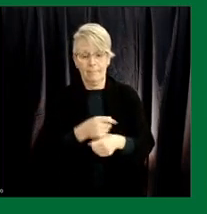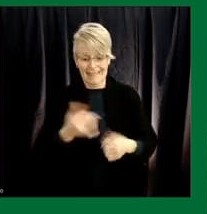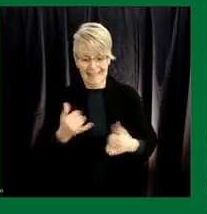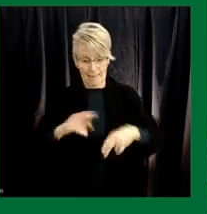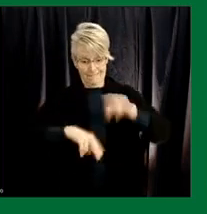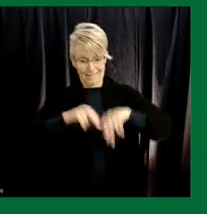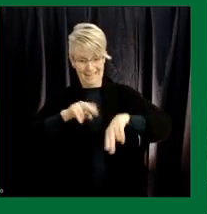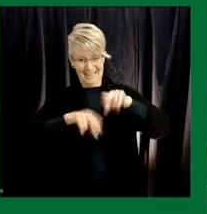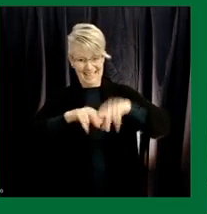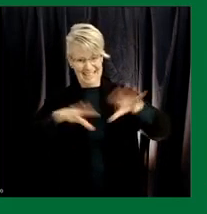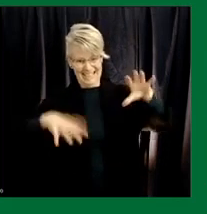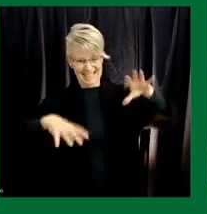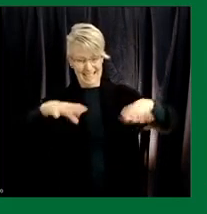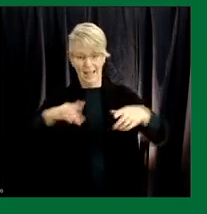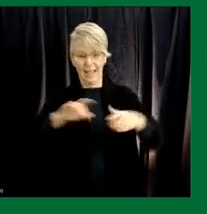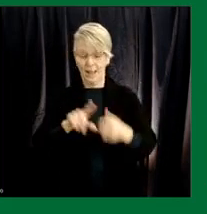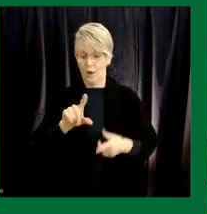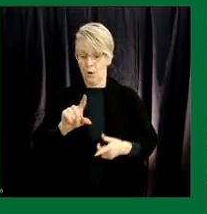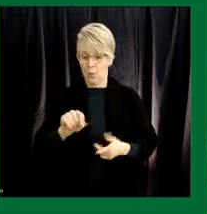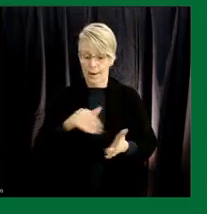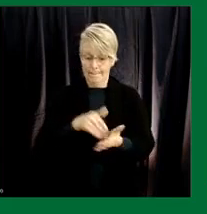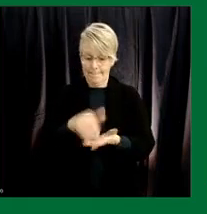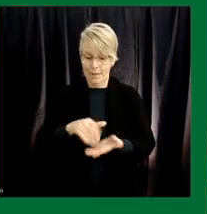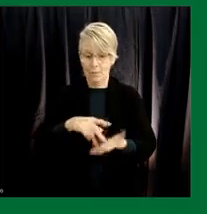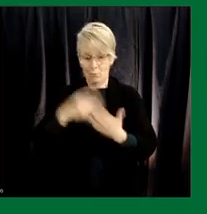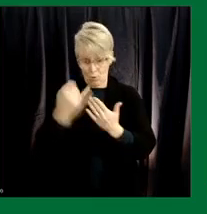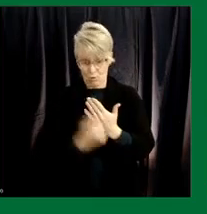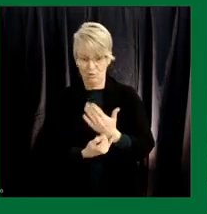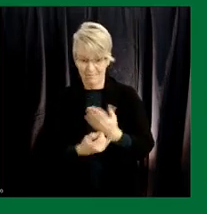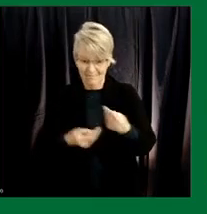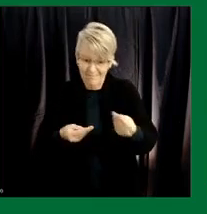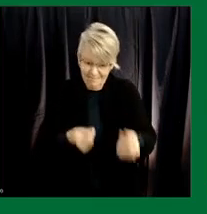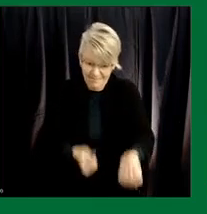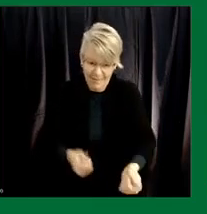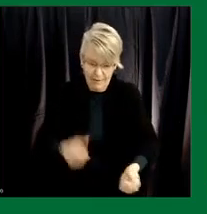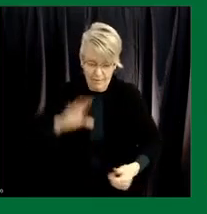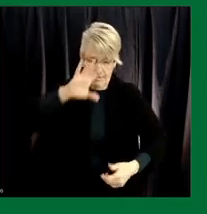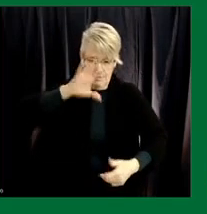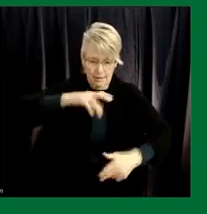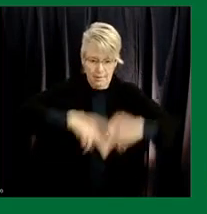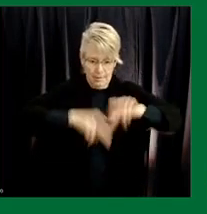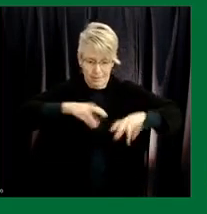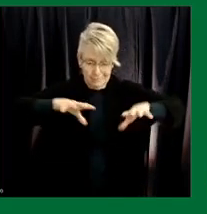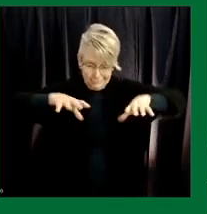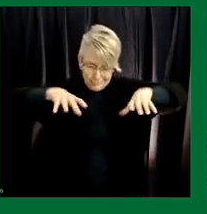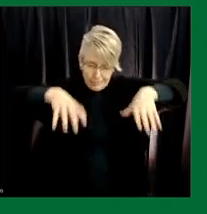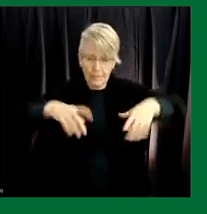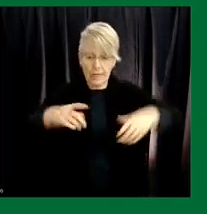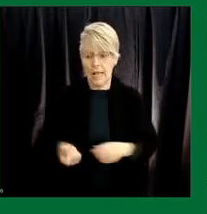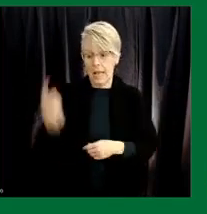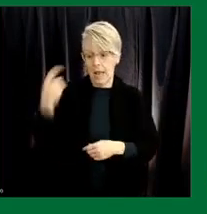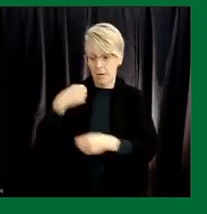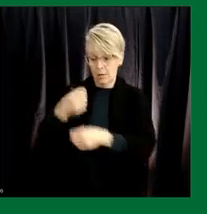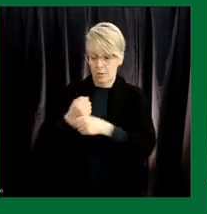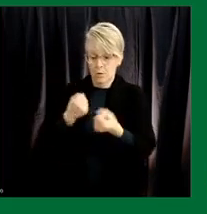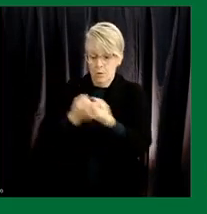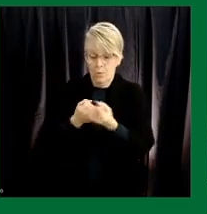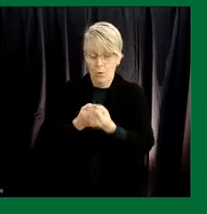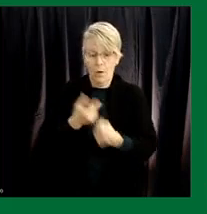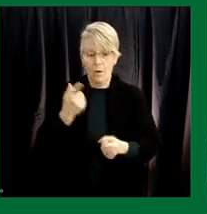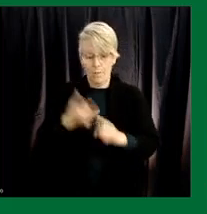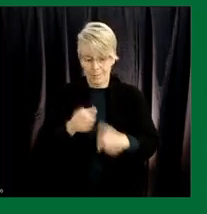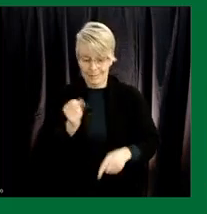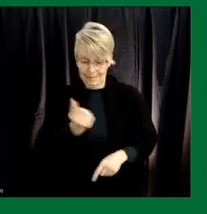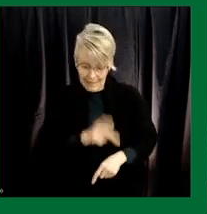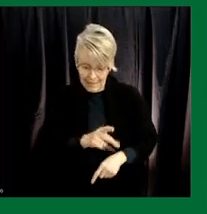it's a 20 million dollar project overall last year we received support from the province of saskatchewan as well